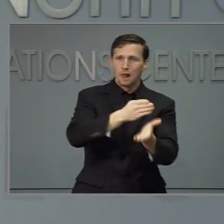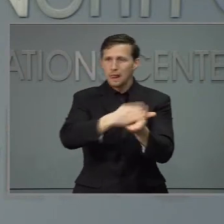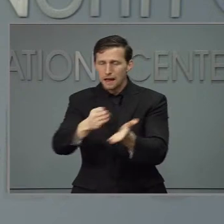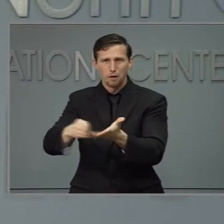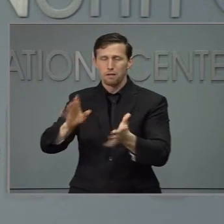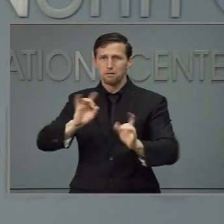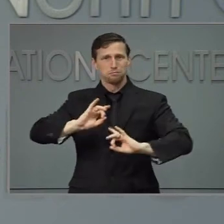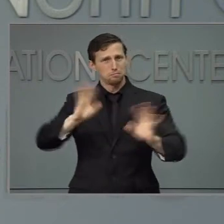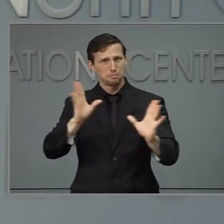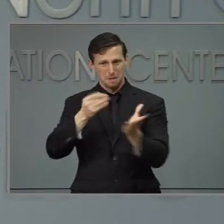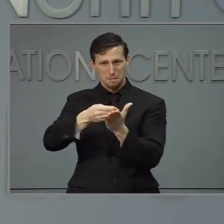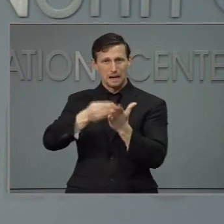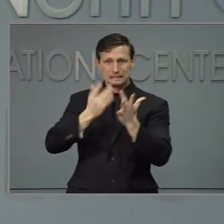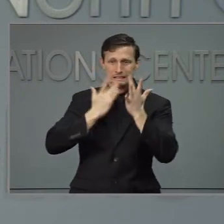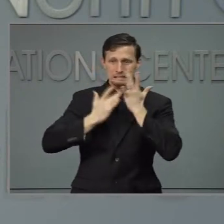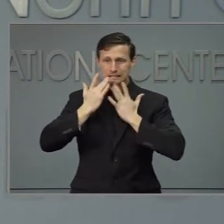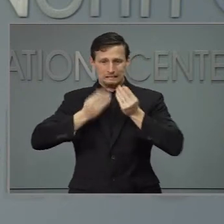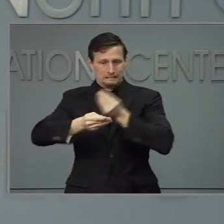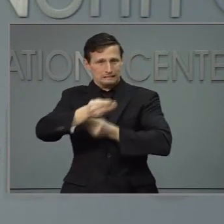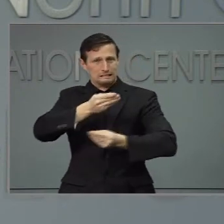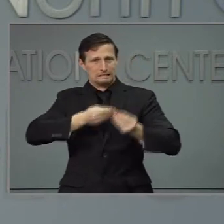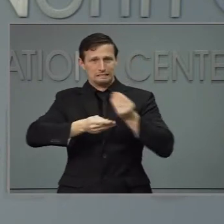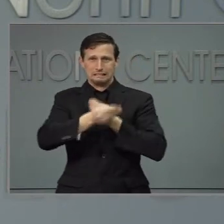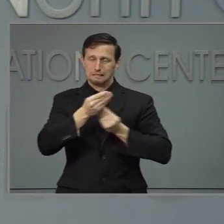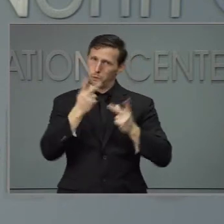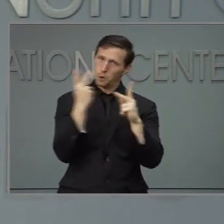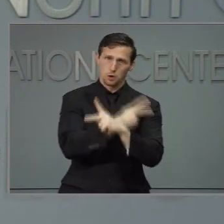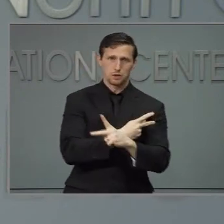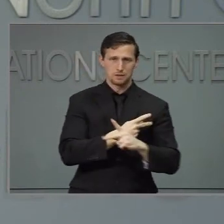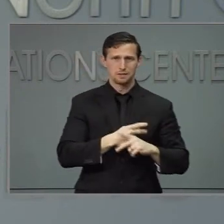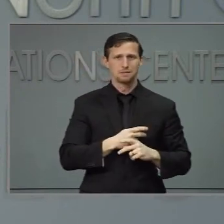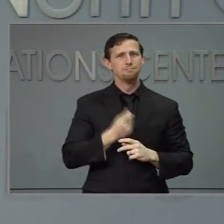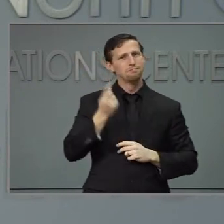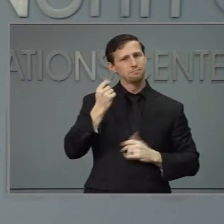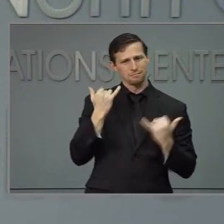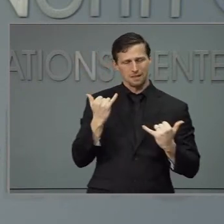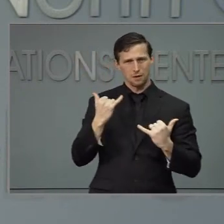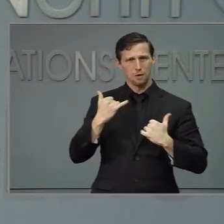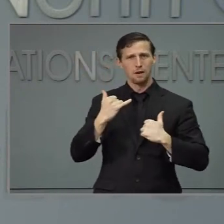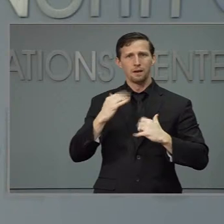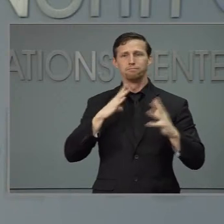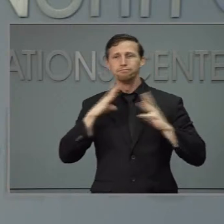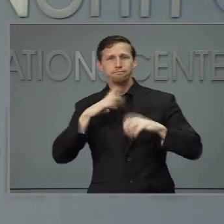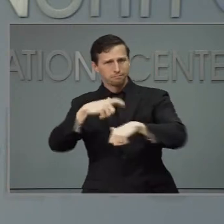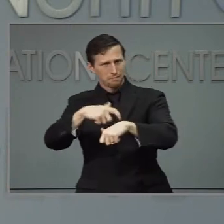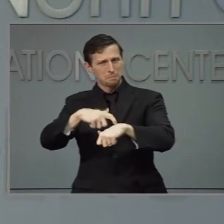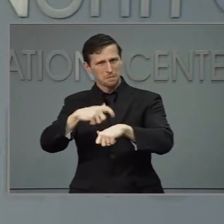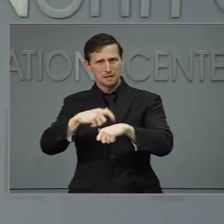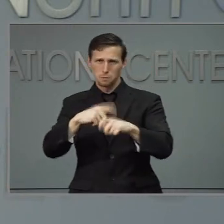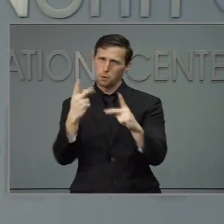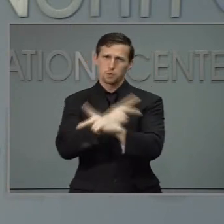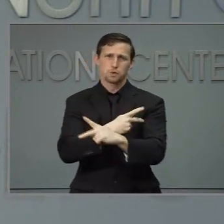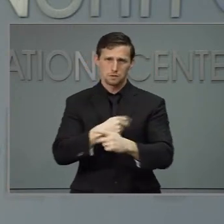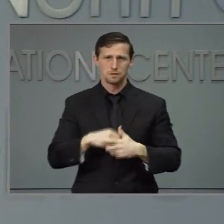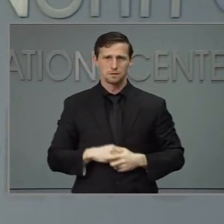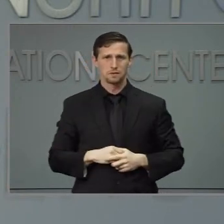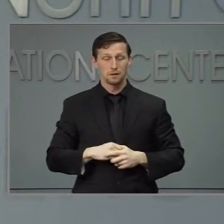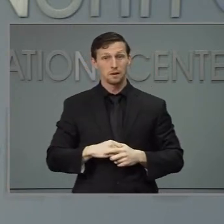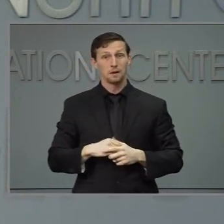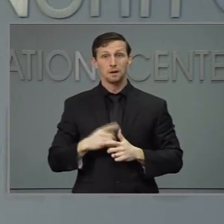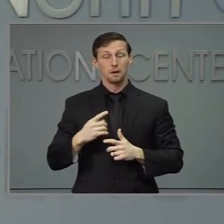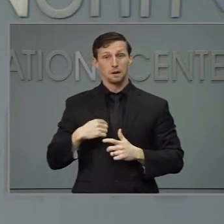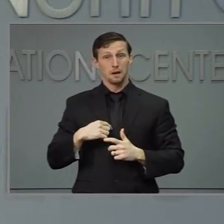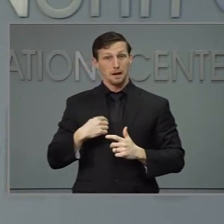Financial challenges are difficult at any time, but especially during the holidays. In an effort to ease some of that burden,